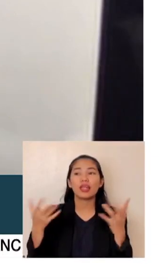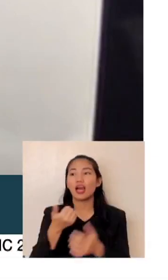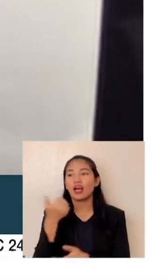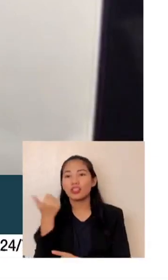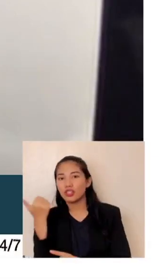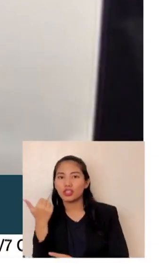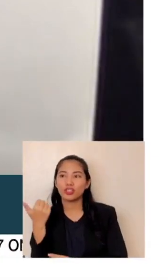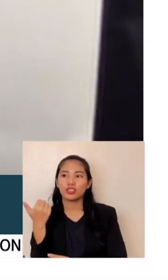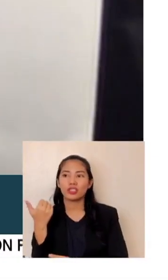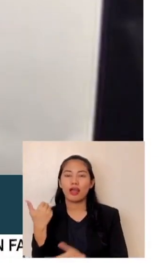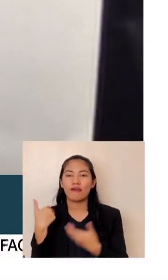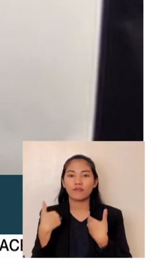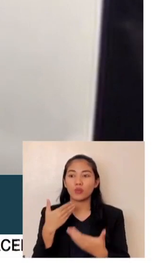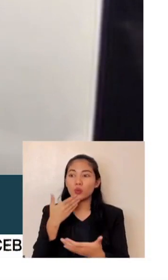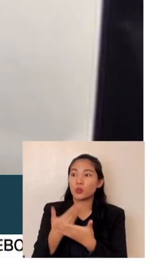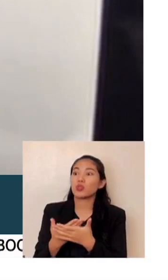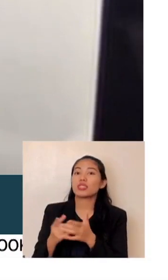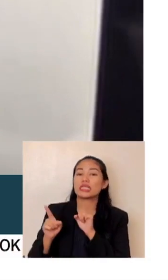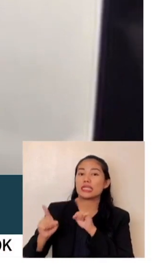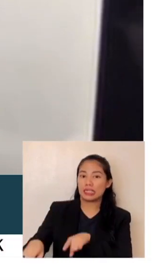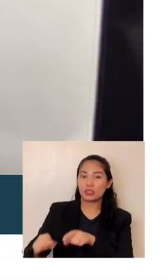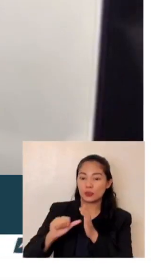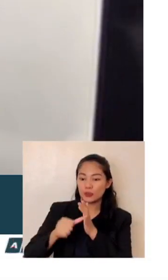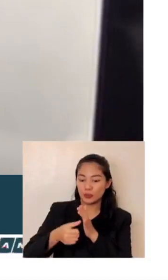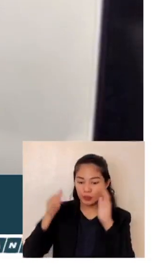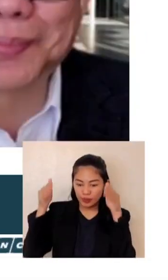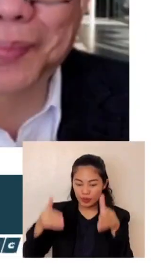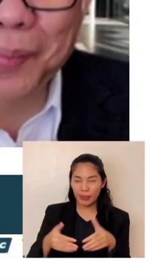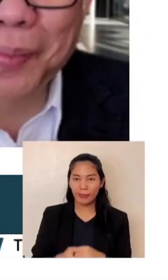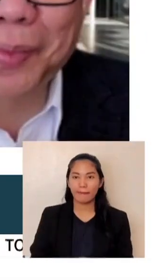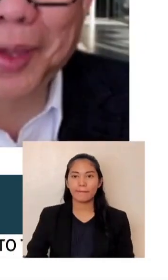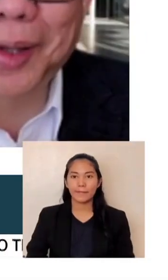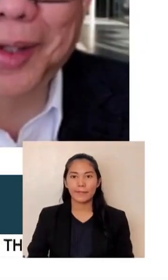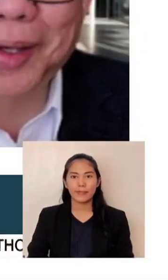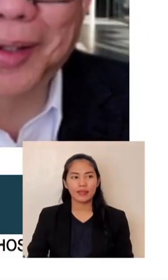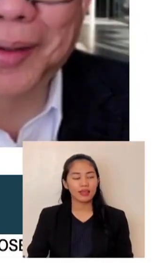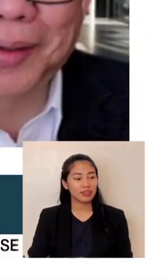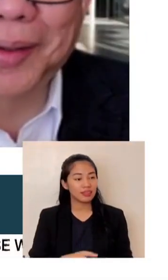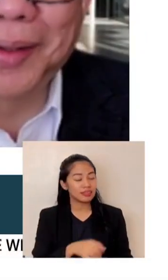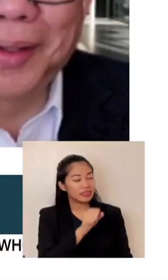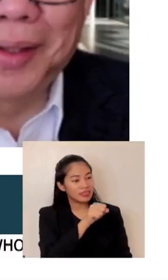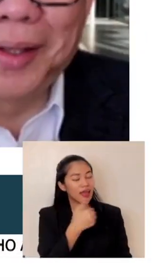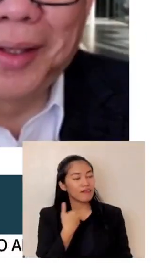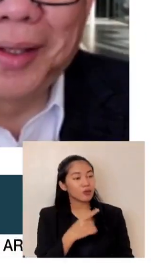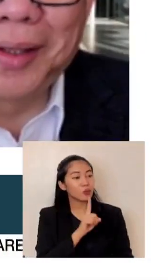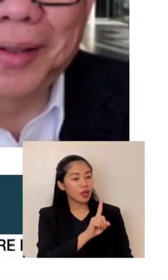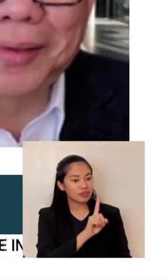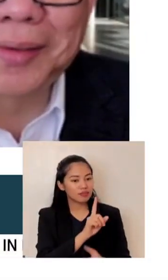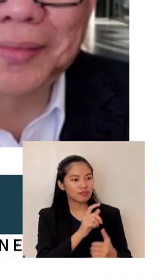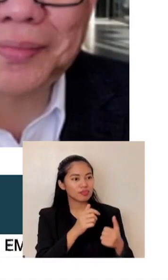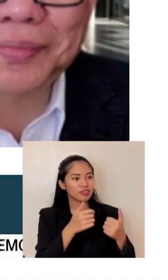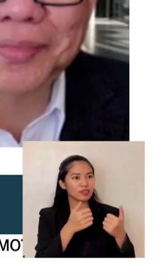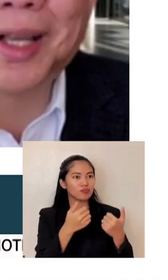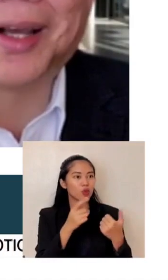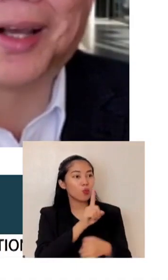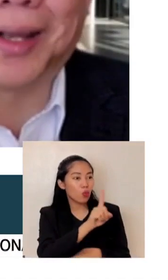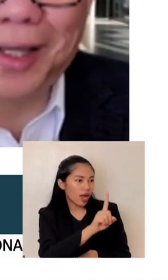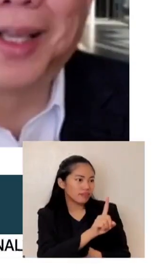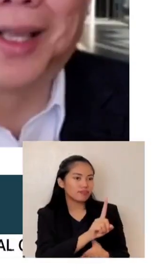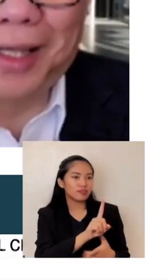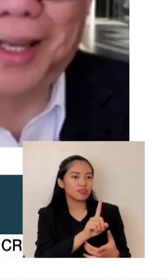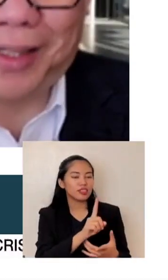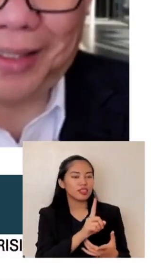it. And no one had picked it up. And there was also only one candidate who addressed the climate crisis and the climate